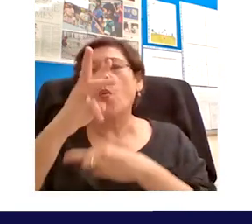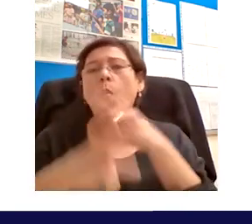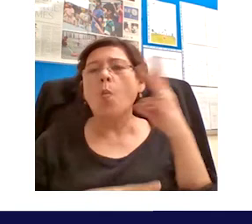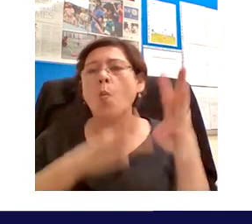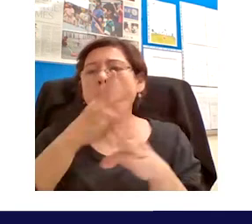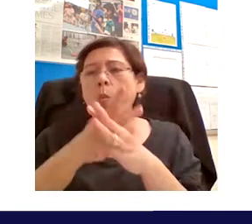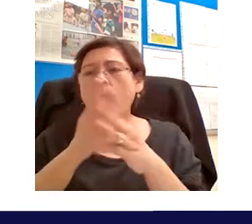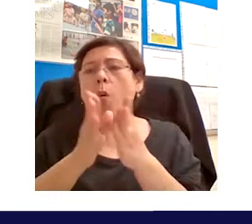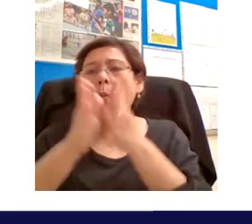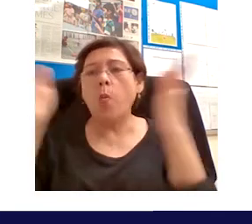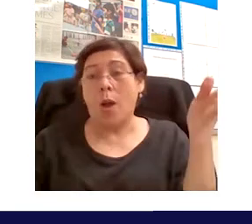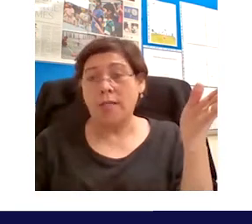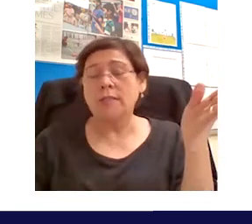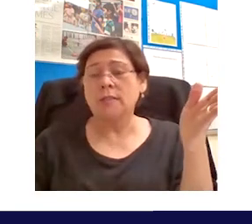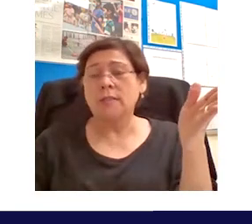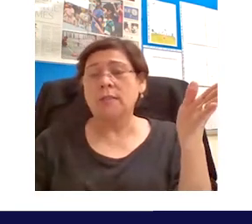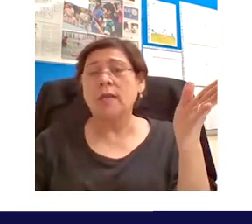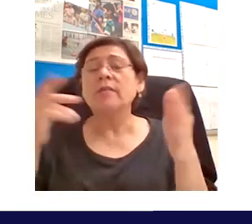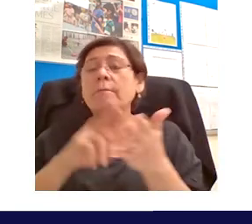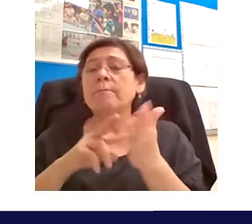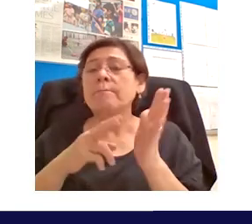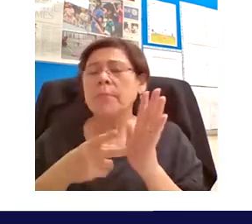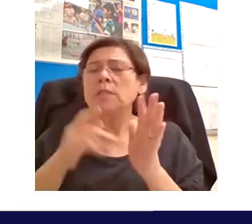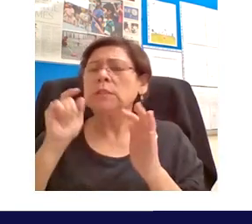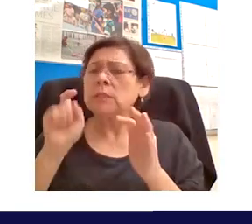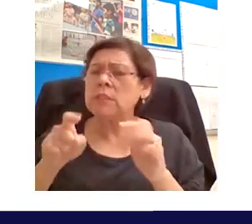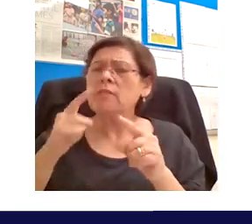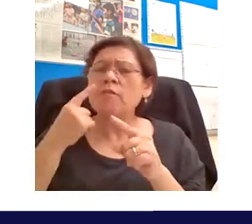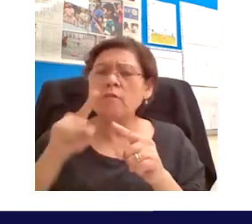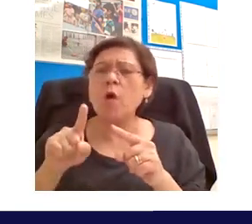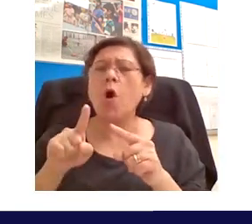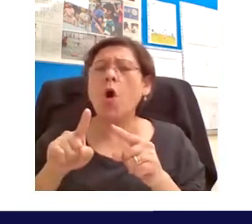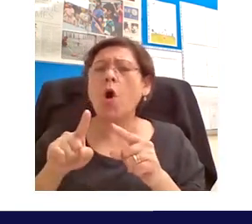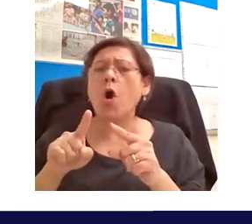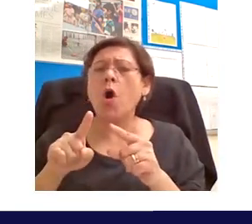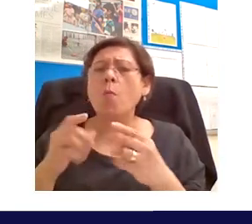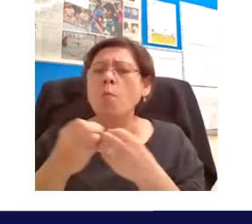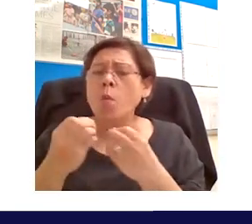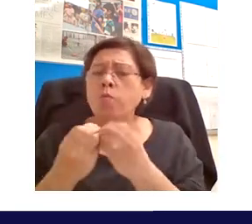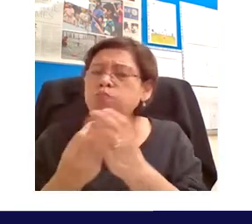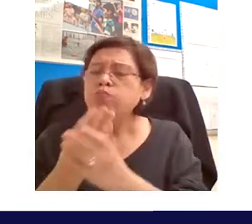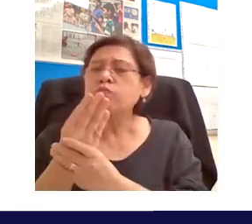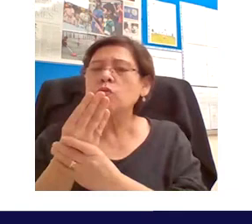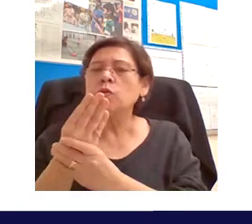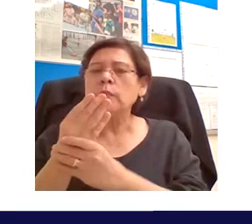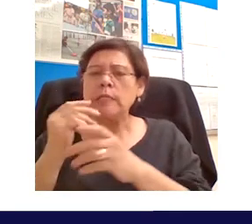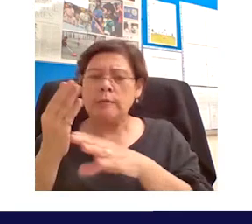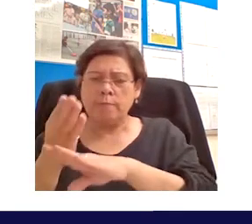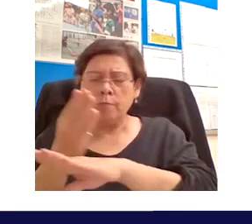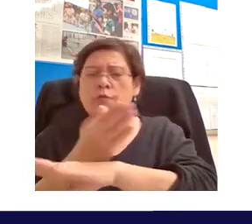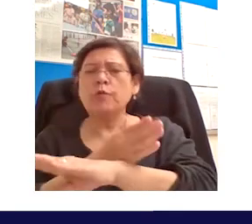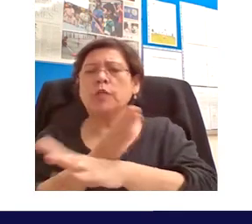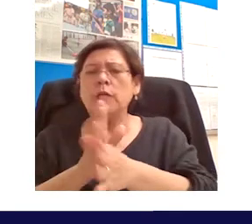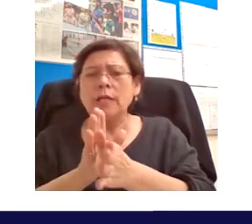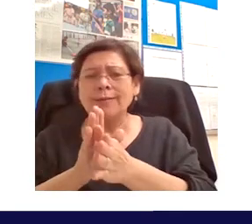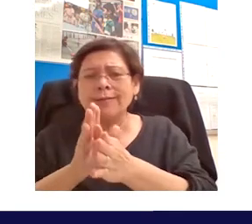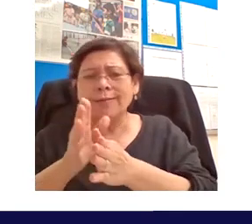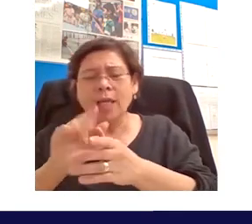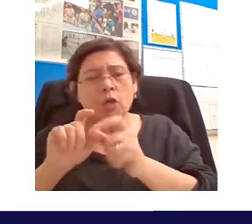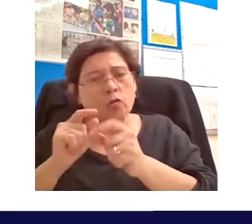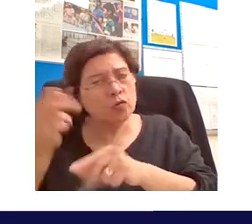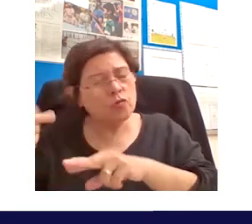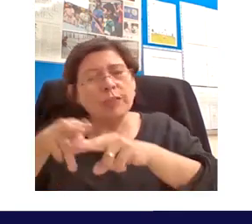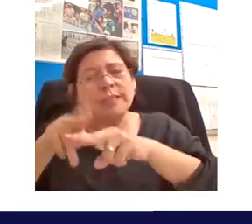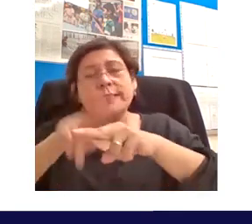the need for exponential growth the need for scaling this kind of thing up uh at a rate which um